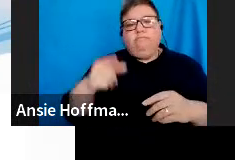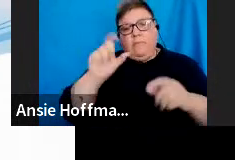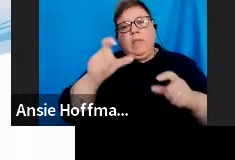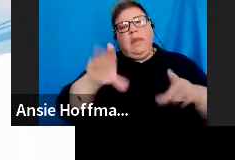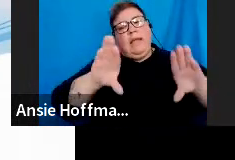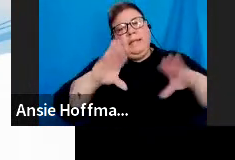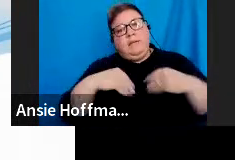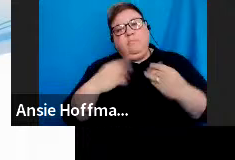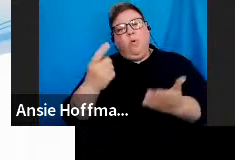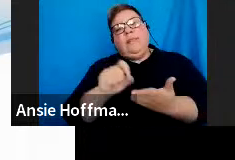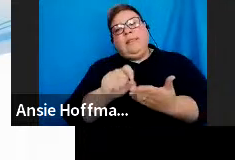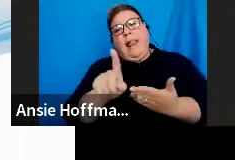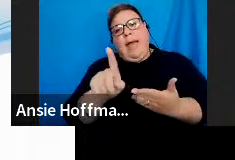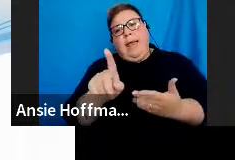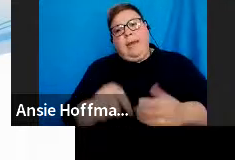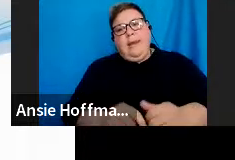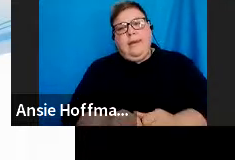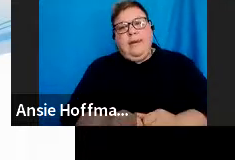request.